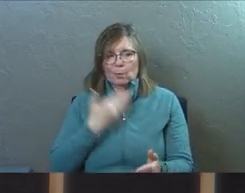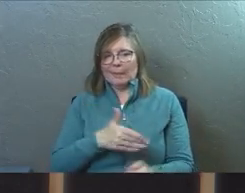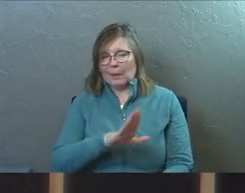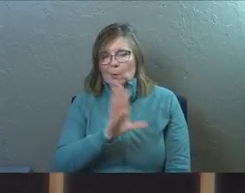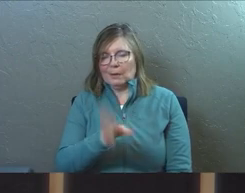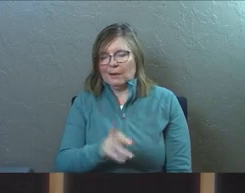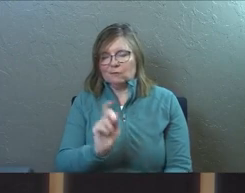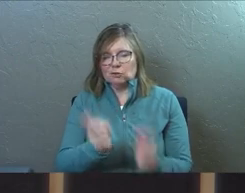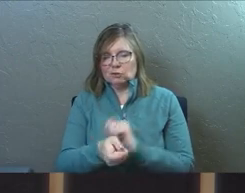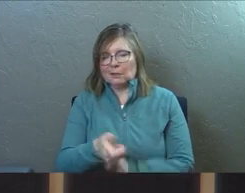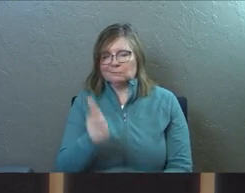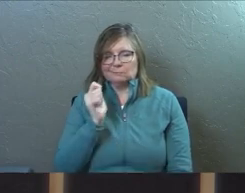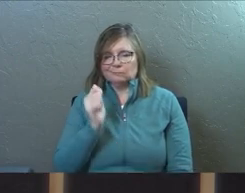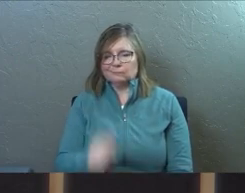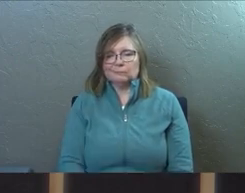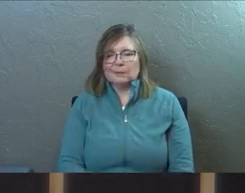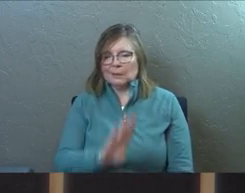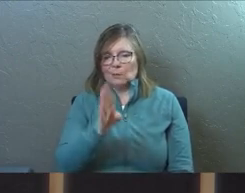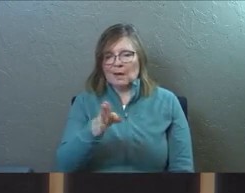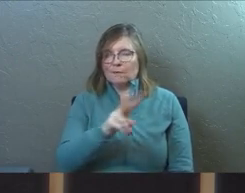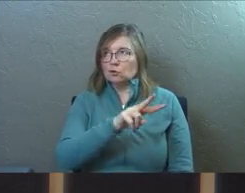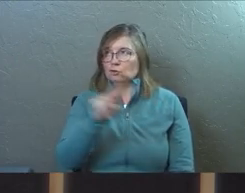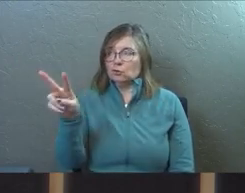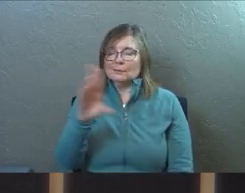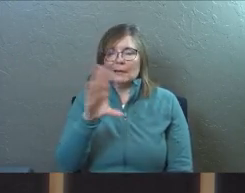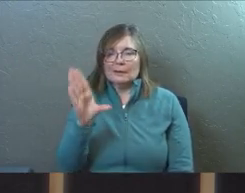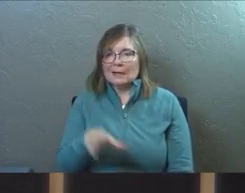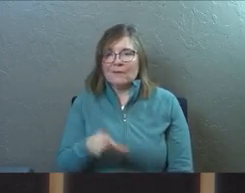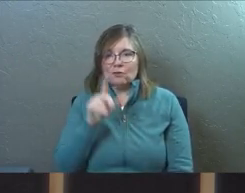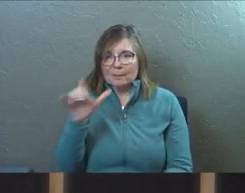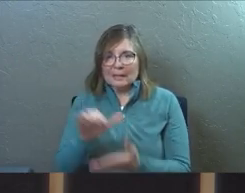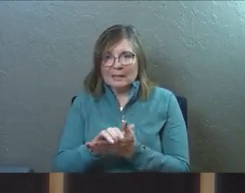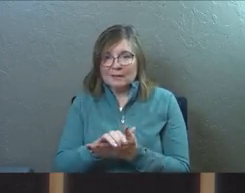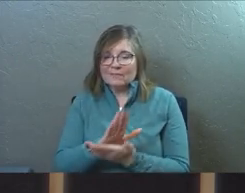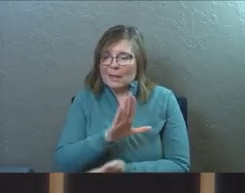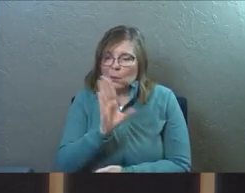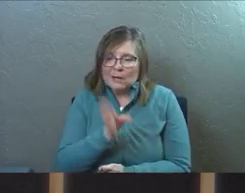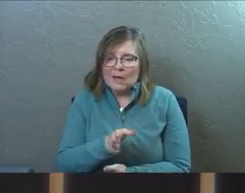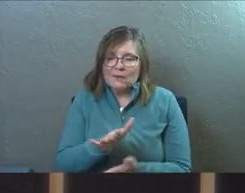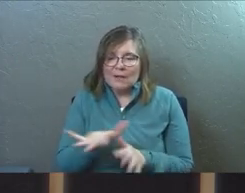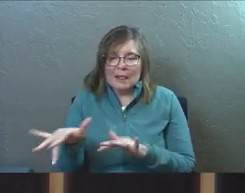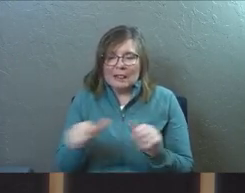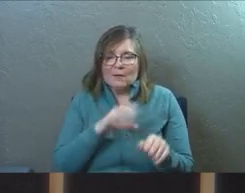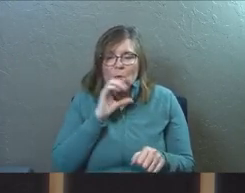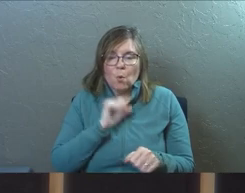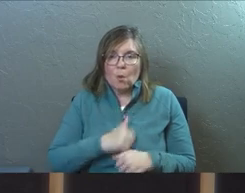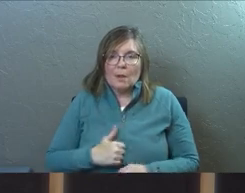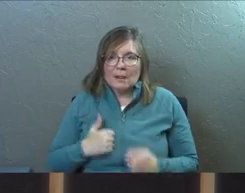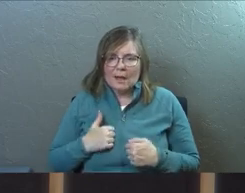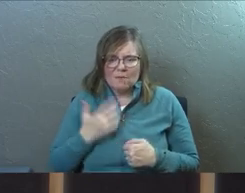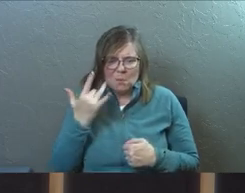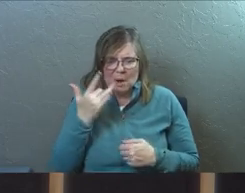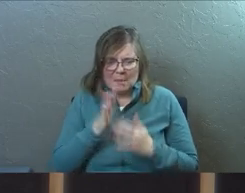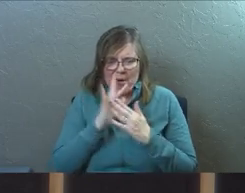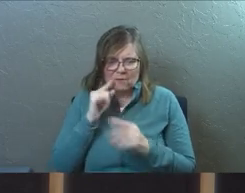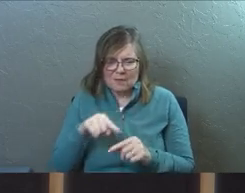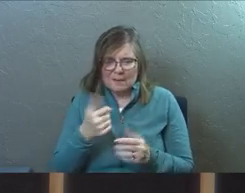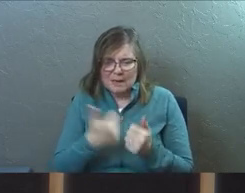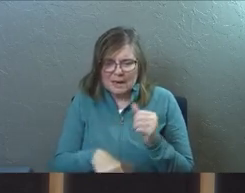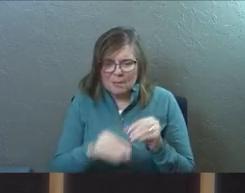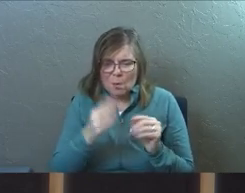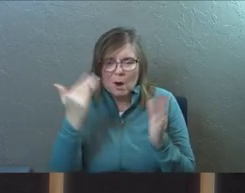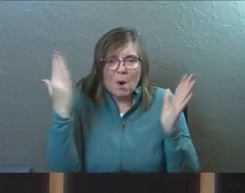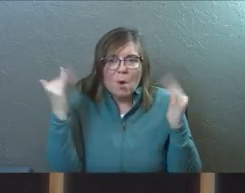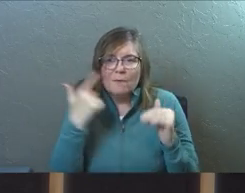never change. They'll never turn. They'll never believe. They'll never leave their old life. So why pray for them